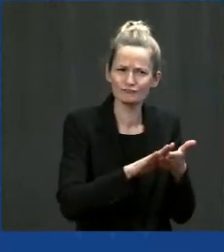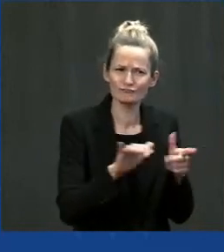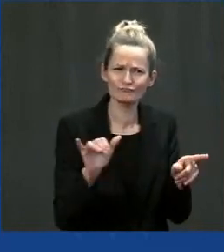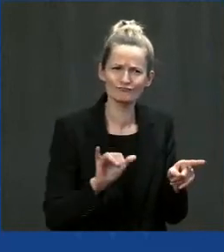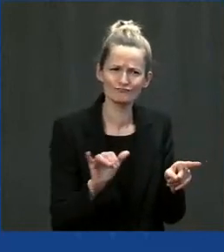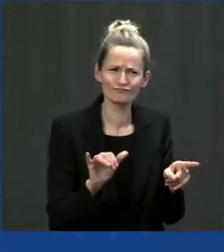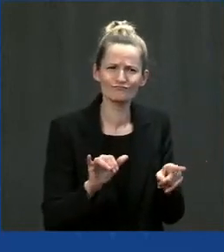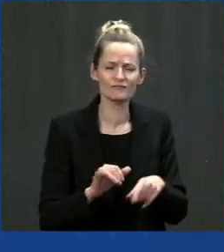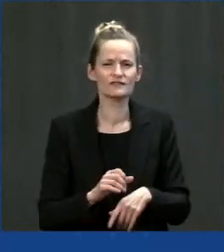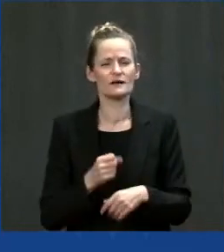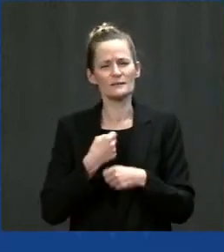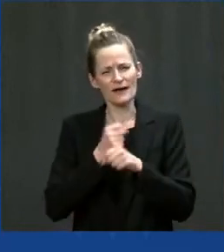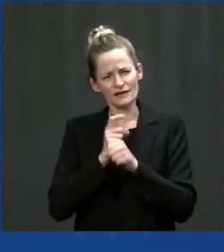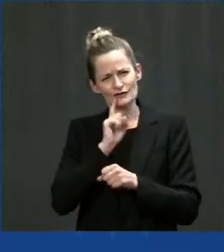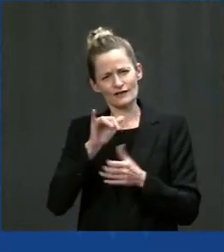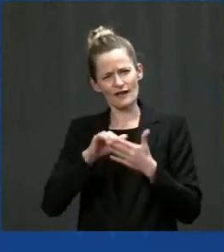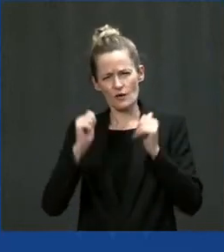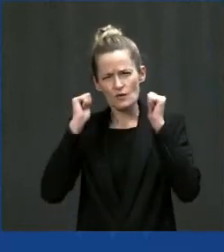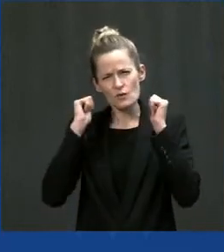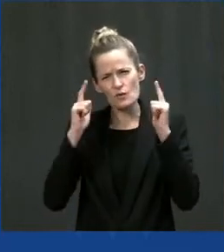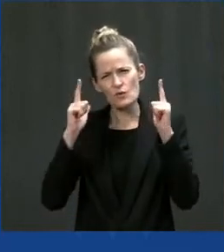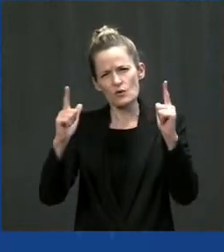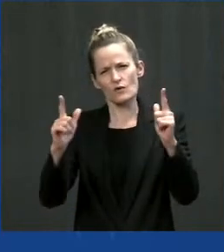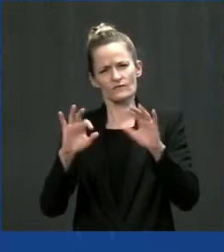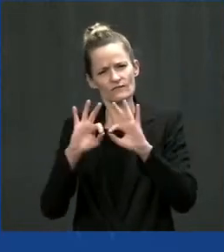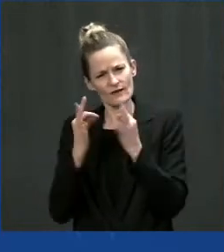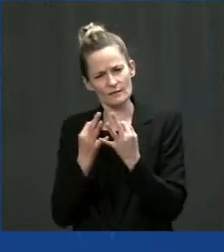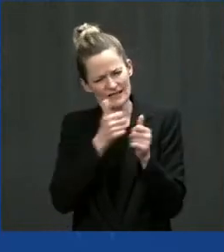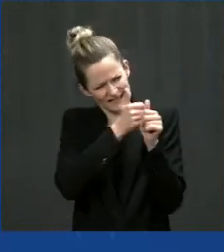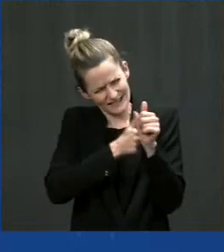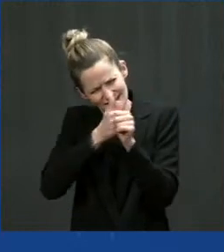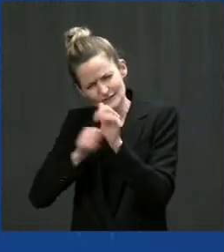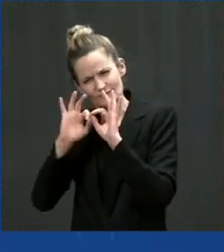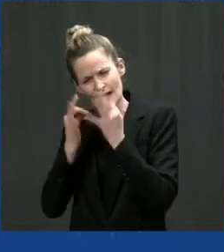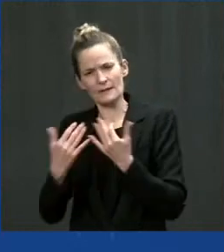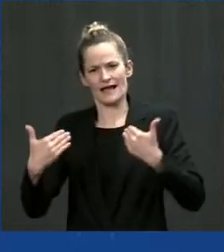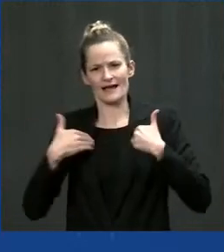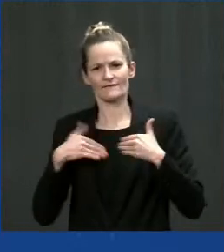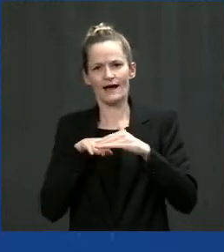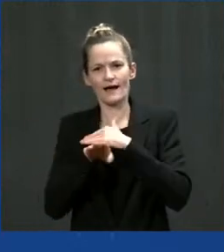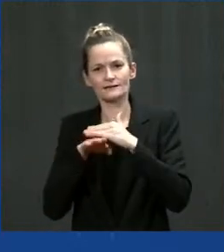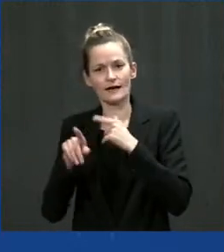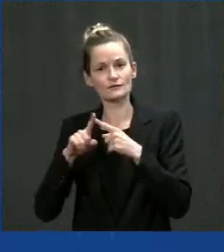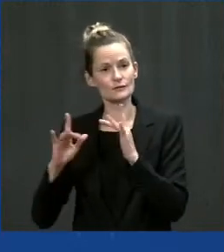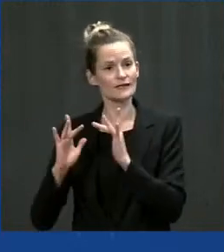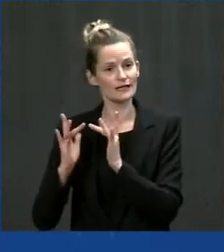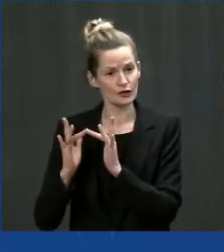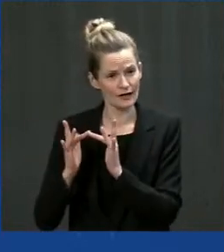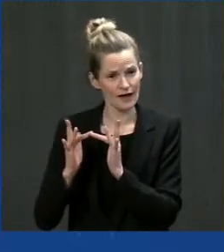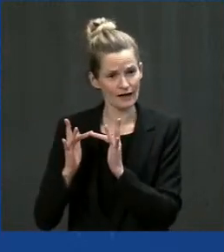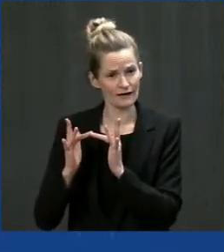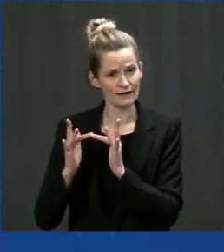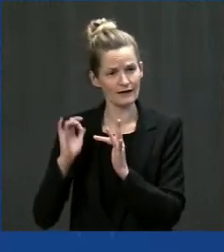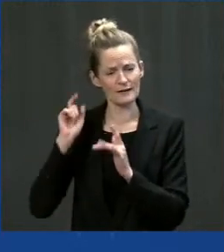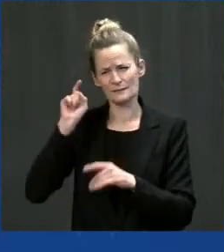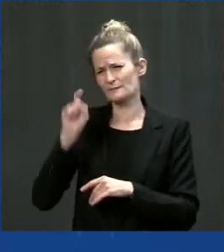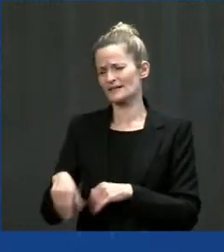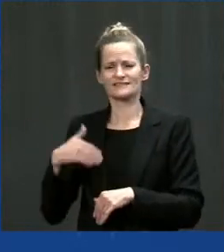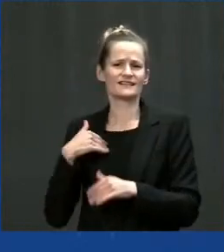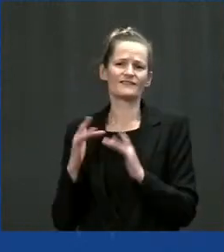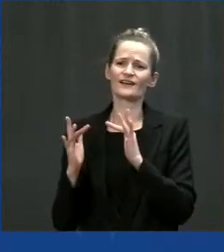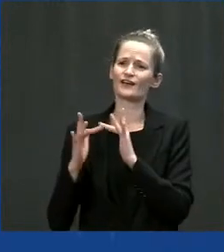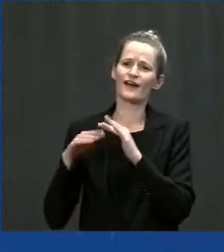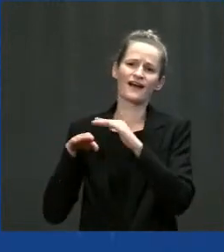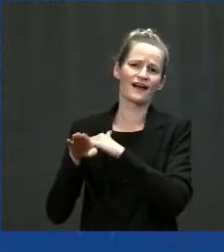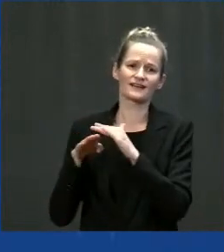internet, which we know after the last year and a half is just truly a foundational and fundamental need. This